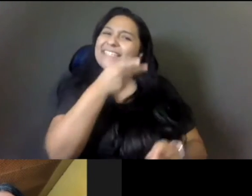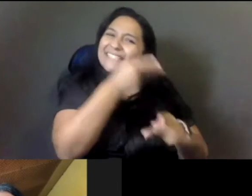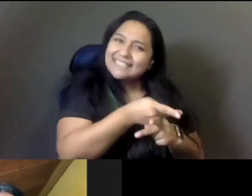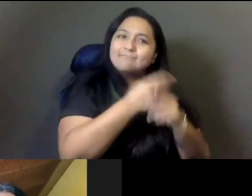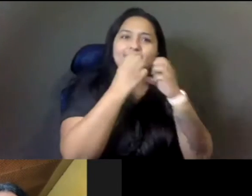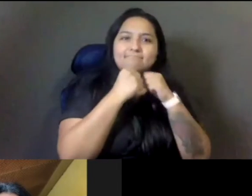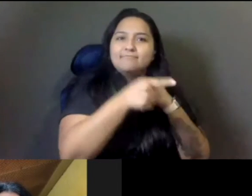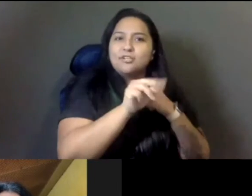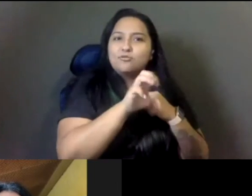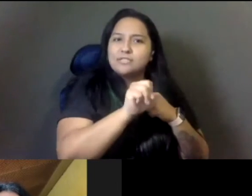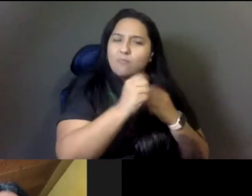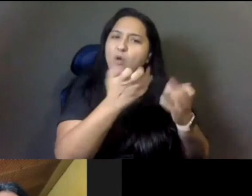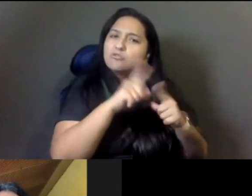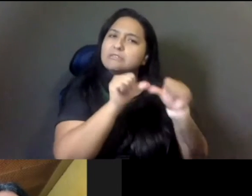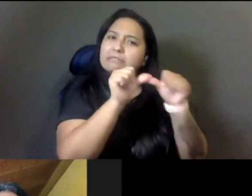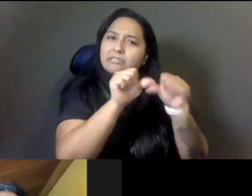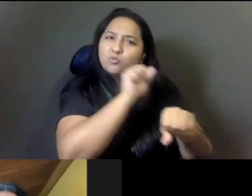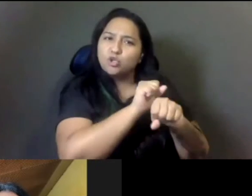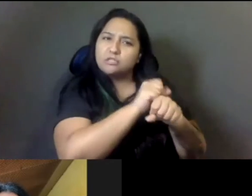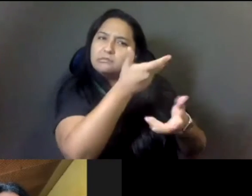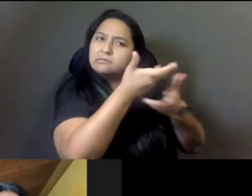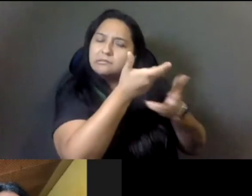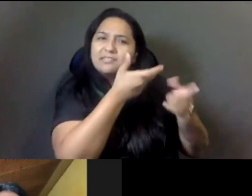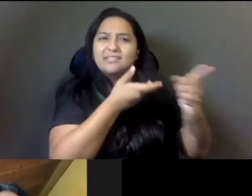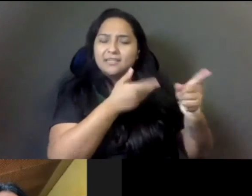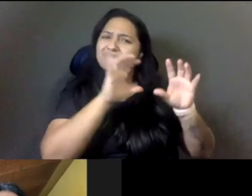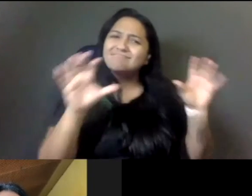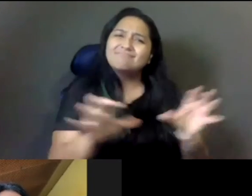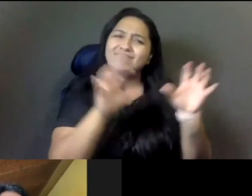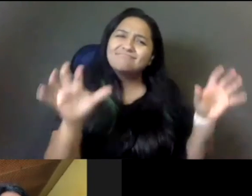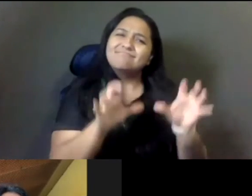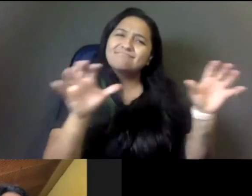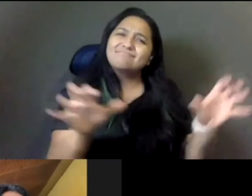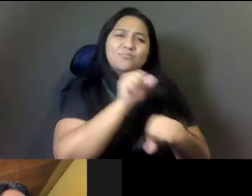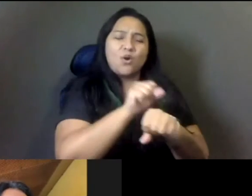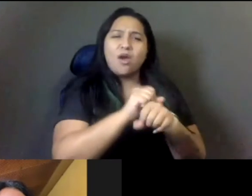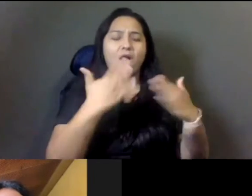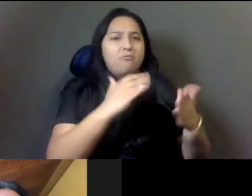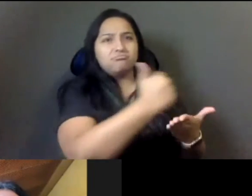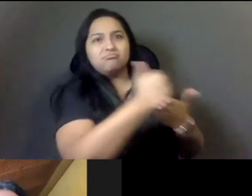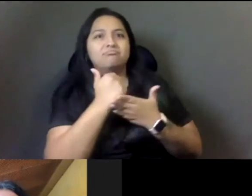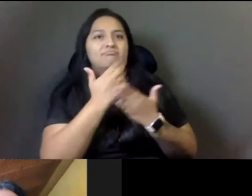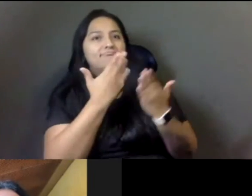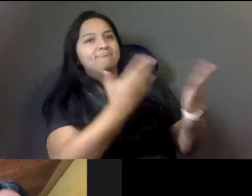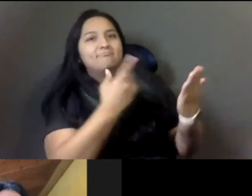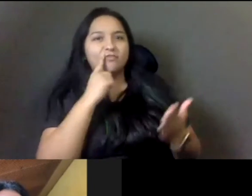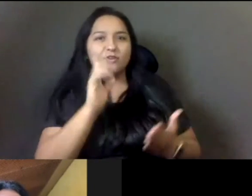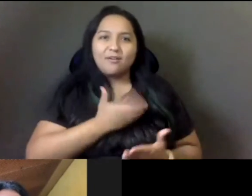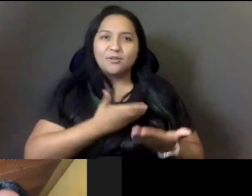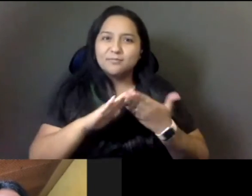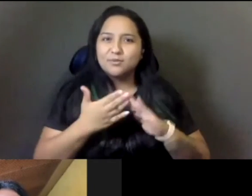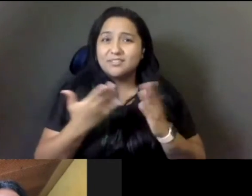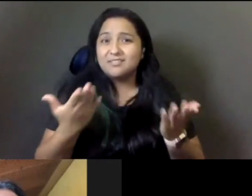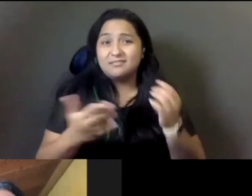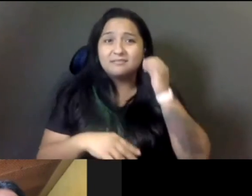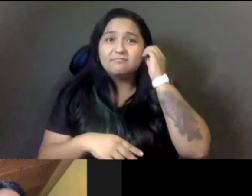because he has done a of work that has been impactful for our communities. So, you know, so today, tonight, I really want to urge